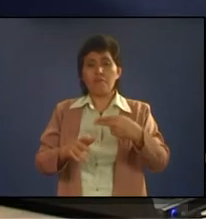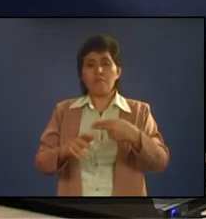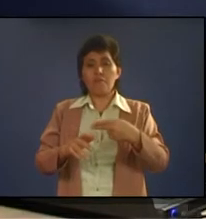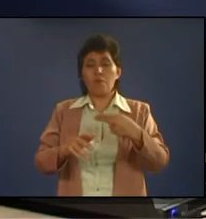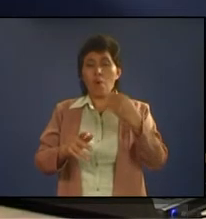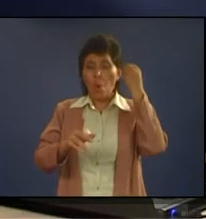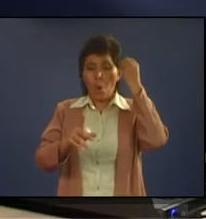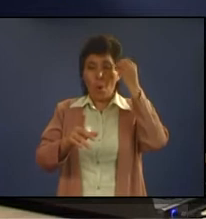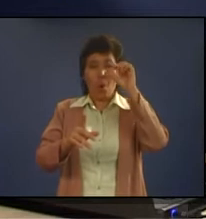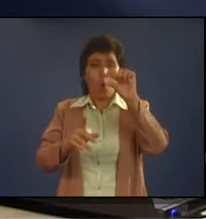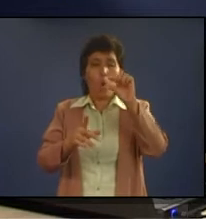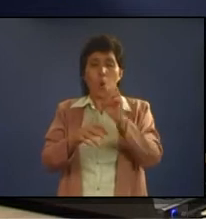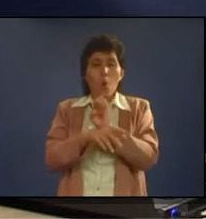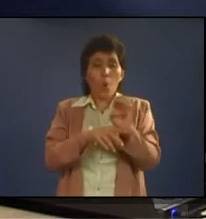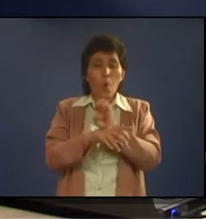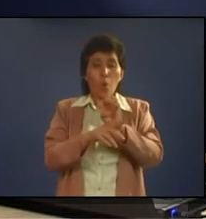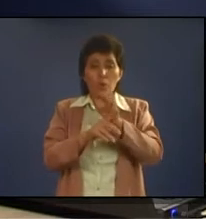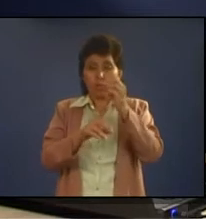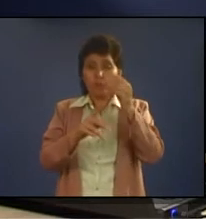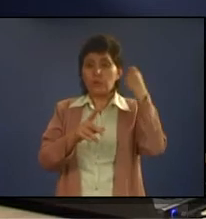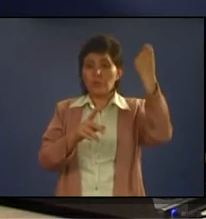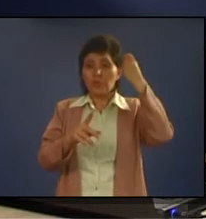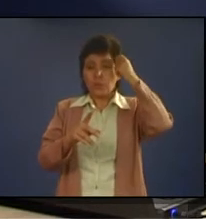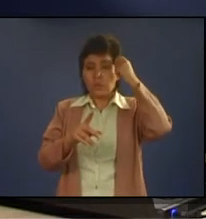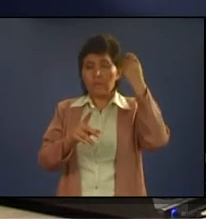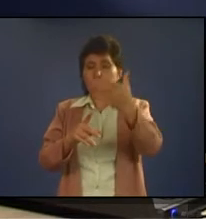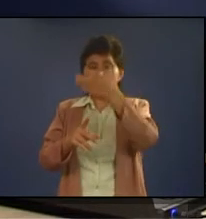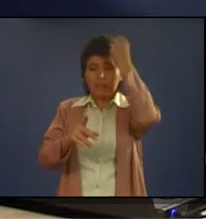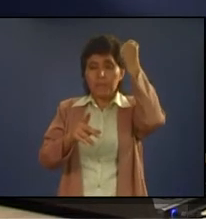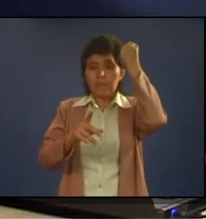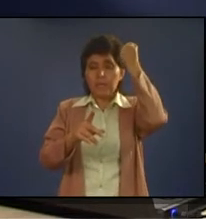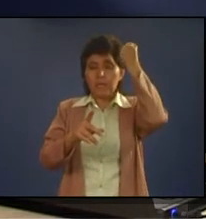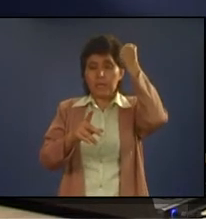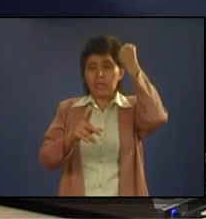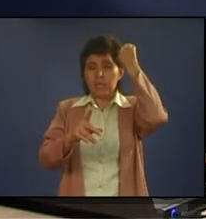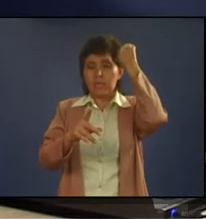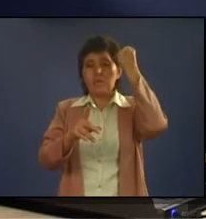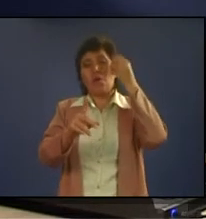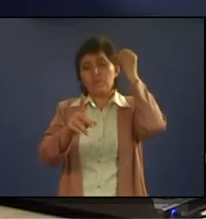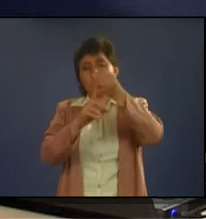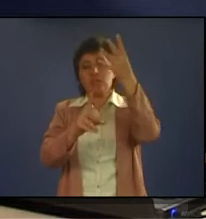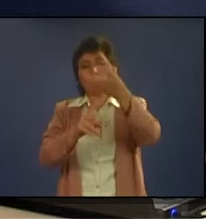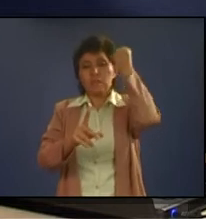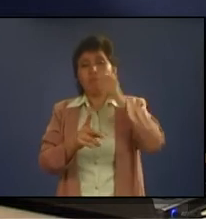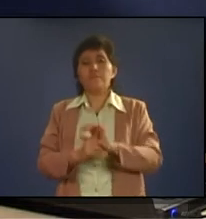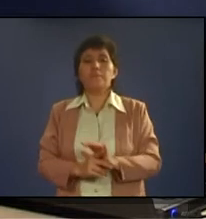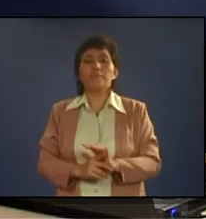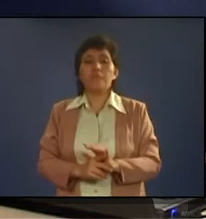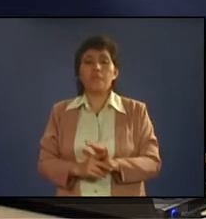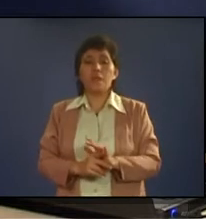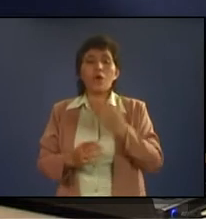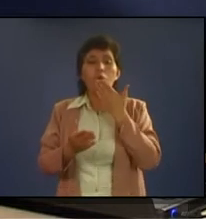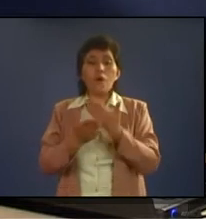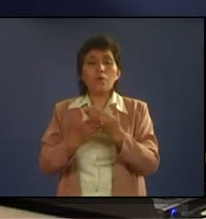be able to clarify the behavior okay when a good leader knows what he